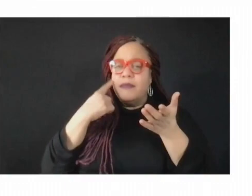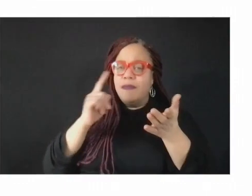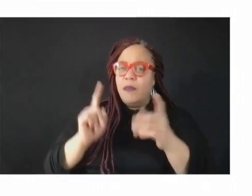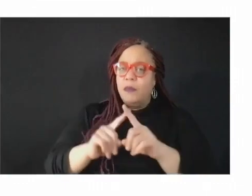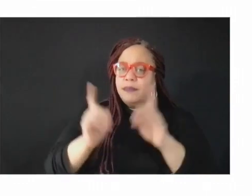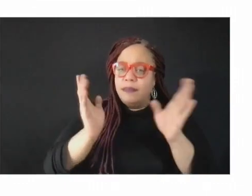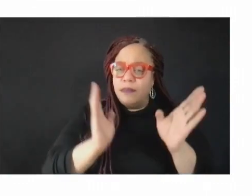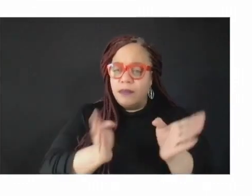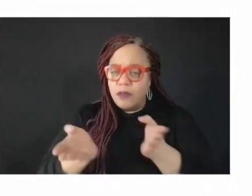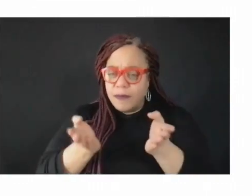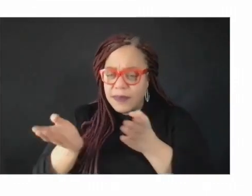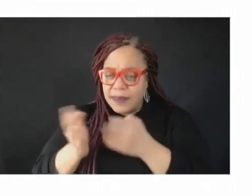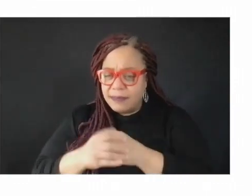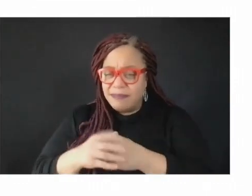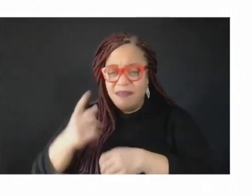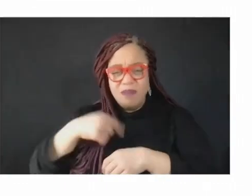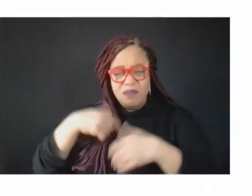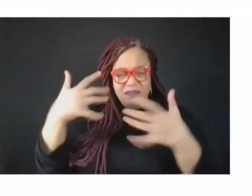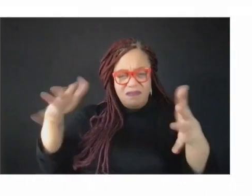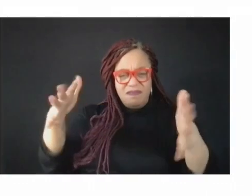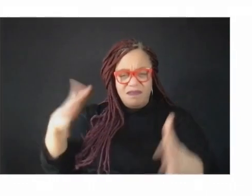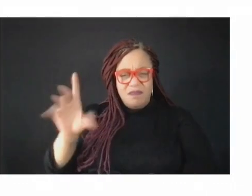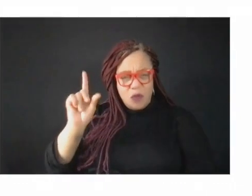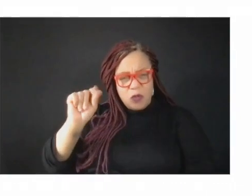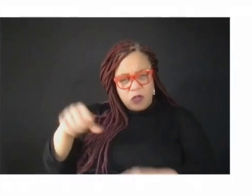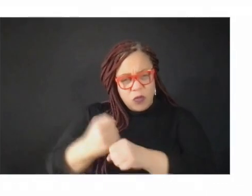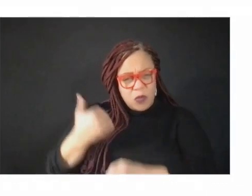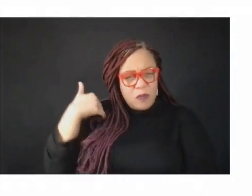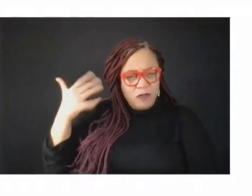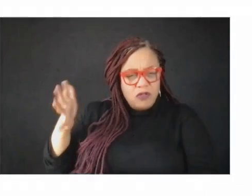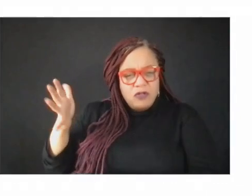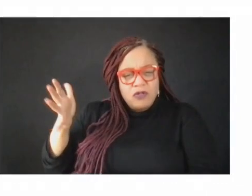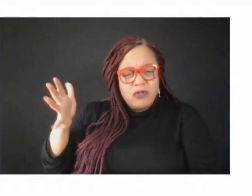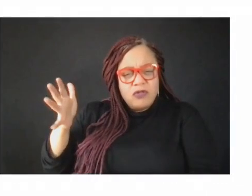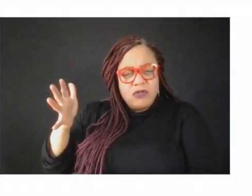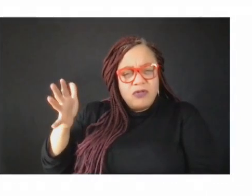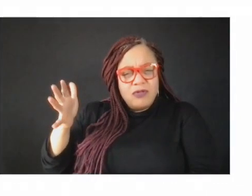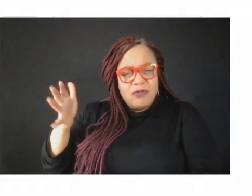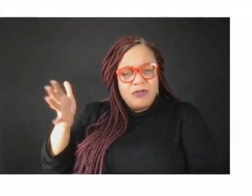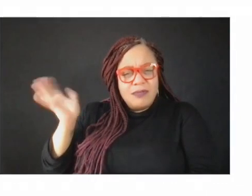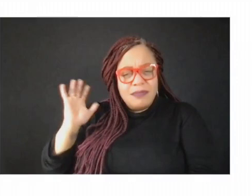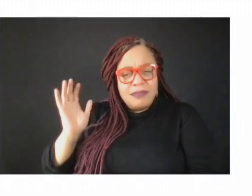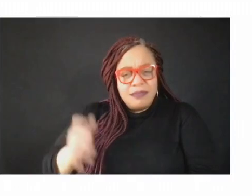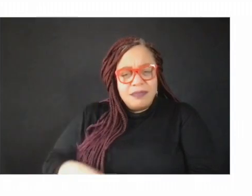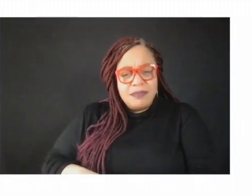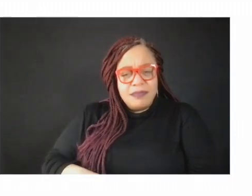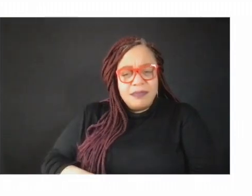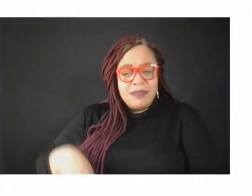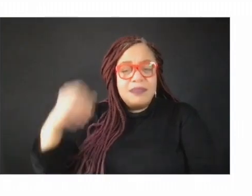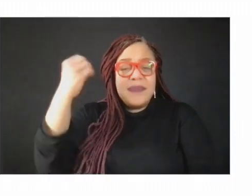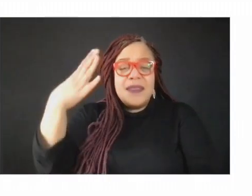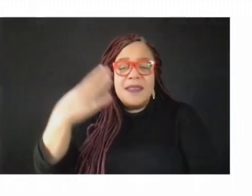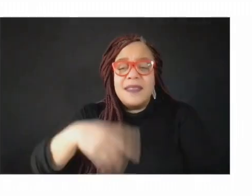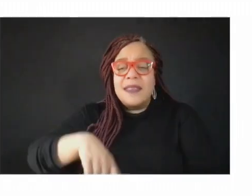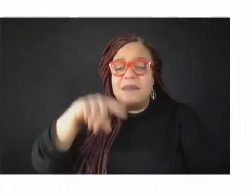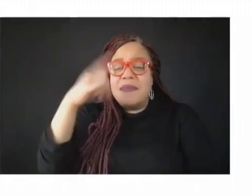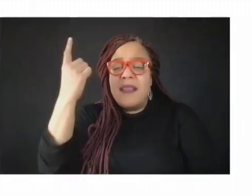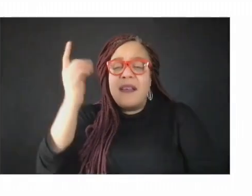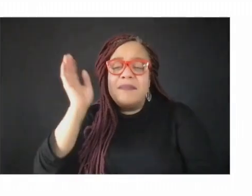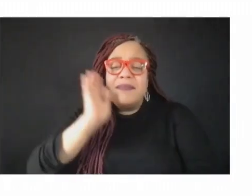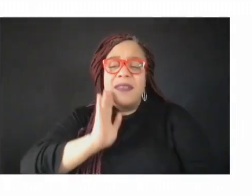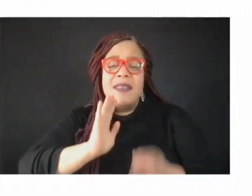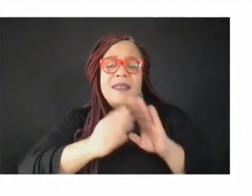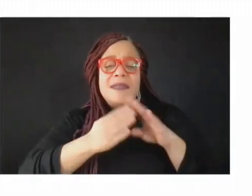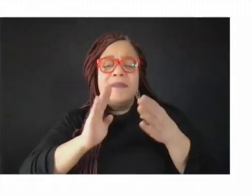years ago. Next slide. For many black and brown communities, trust is more important